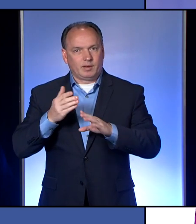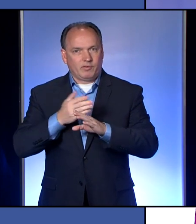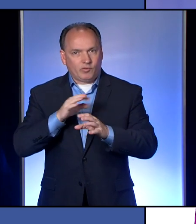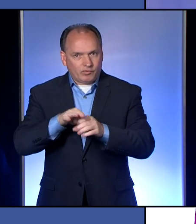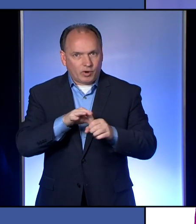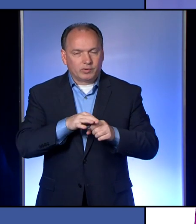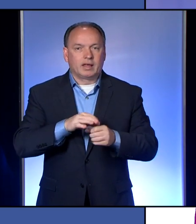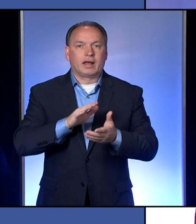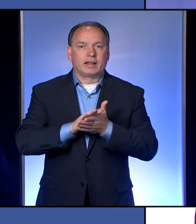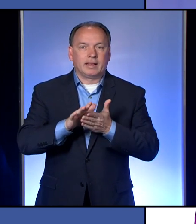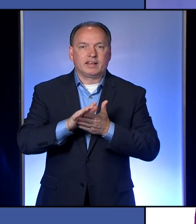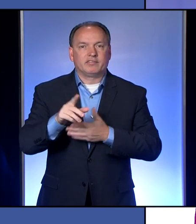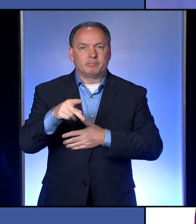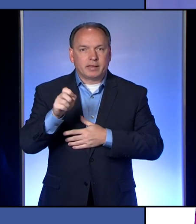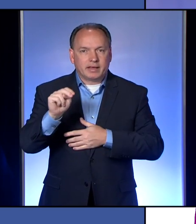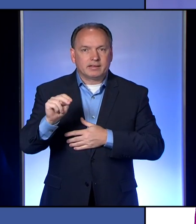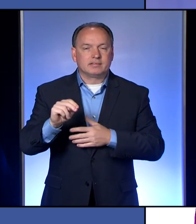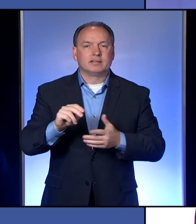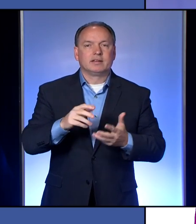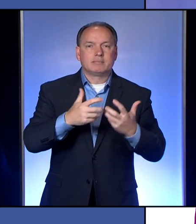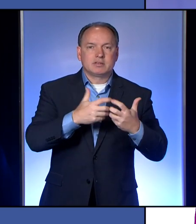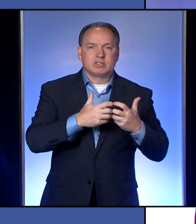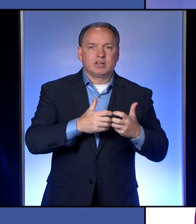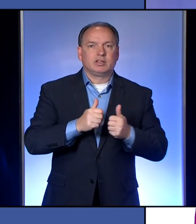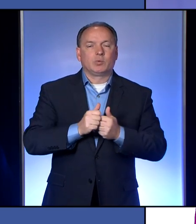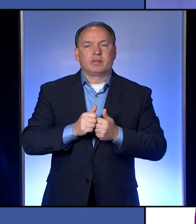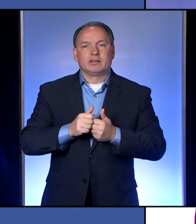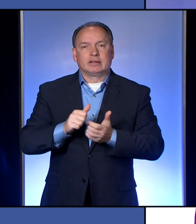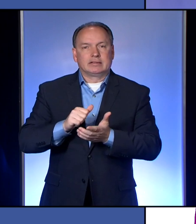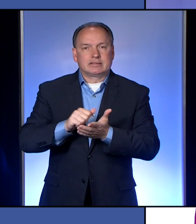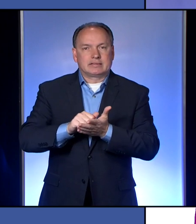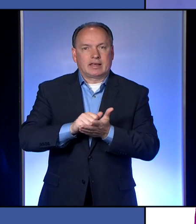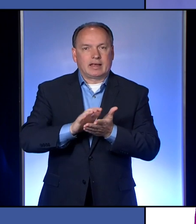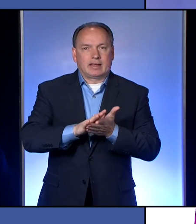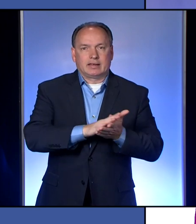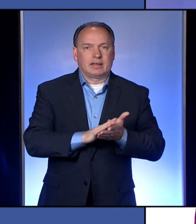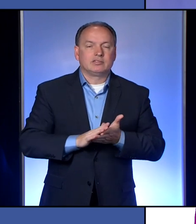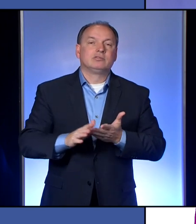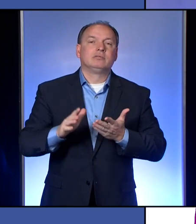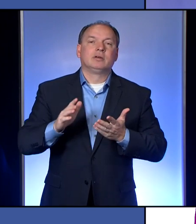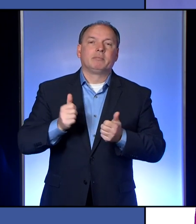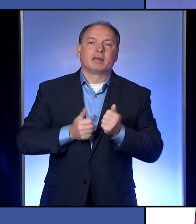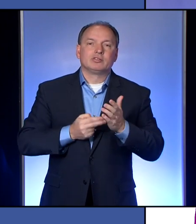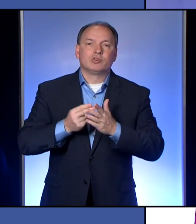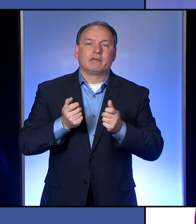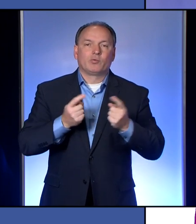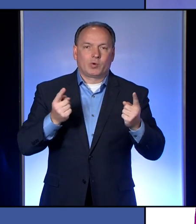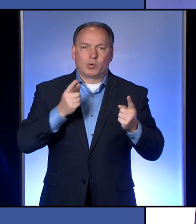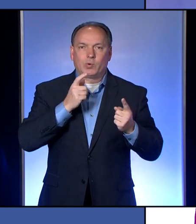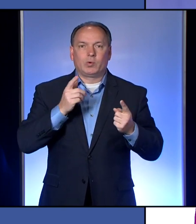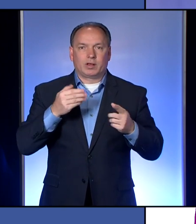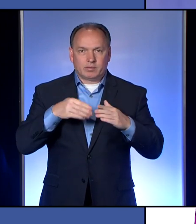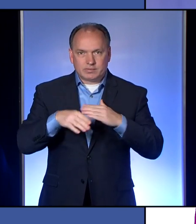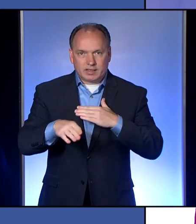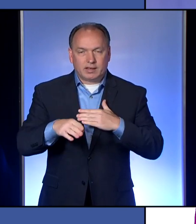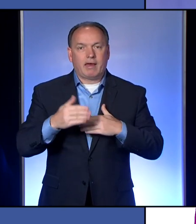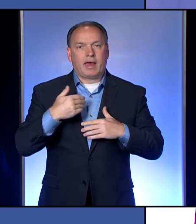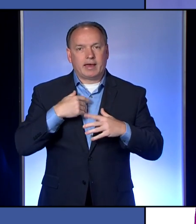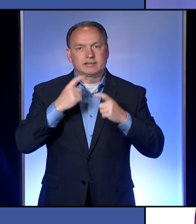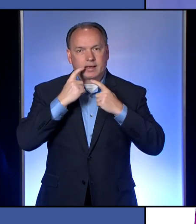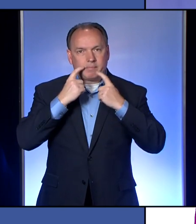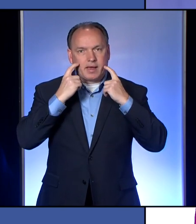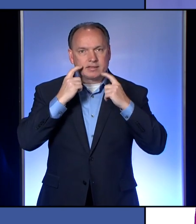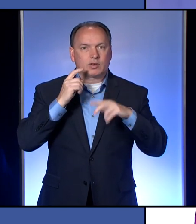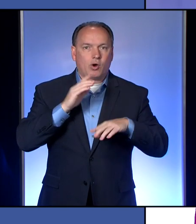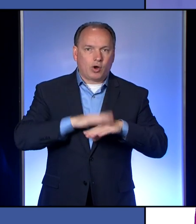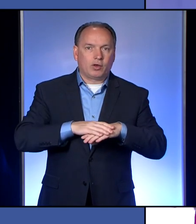of the machines with sanitizer that people would be touching, making sure that everyone who comes in has a mask